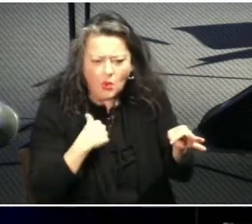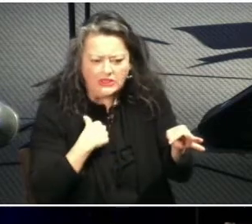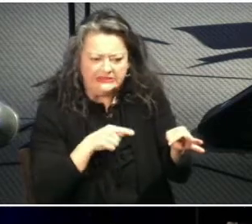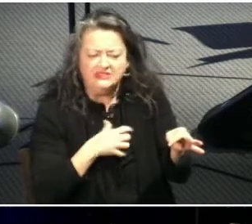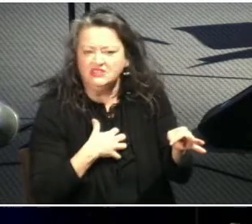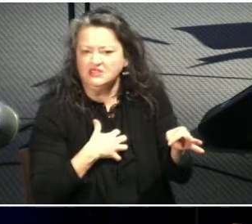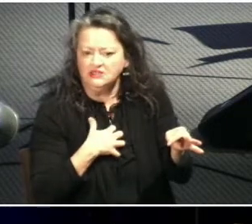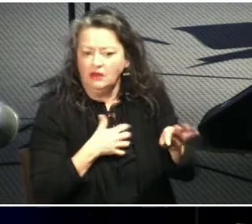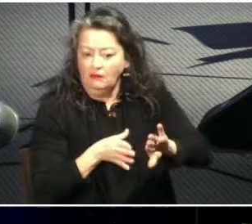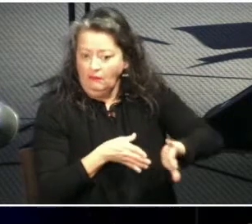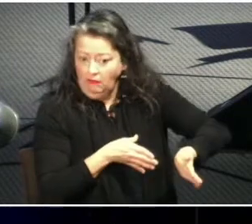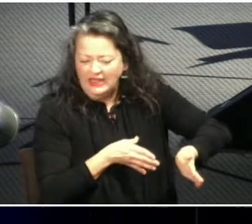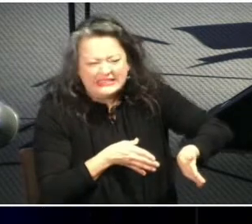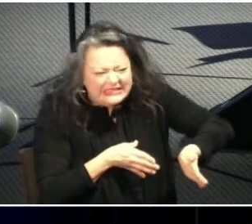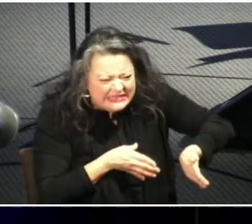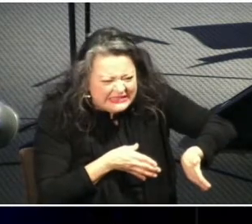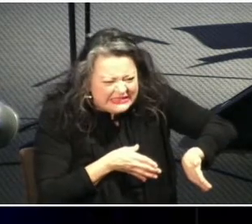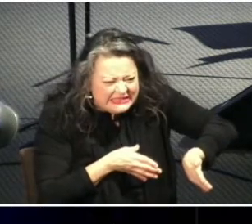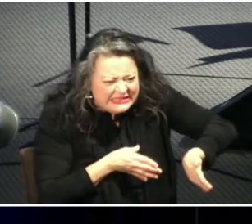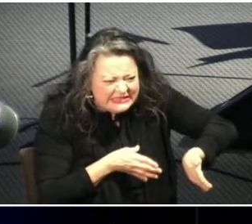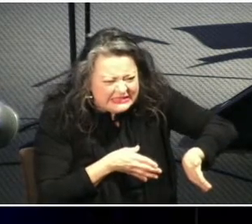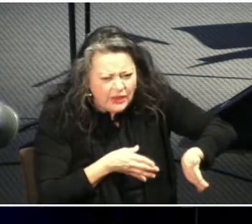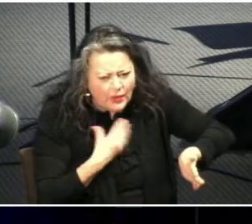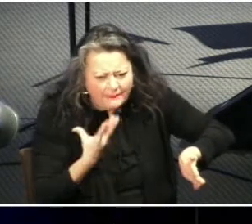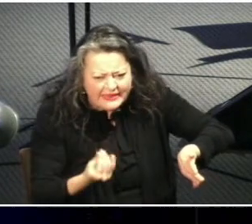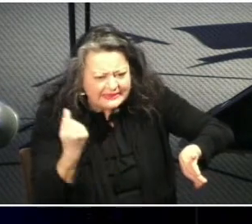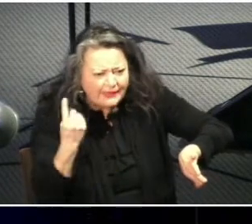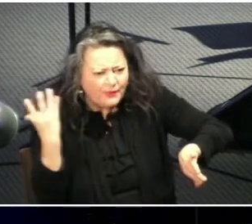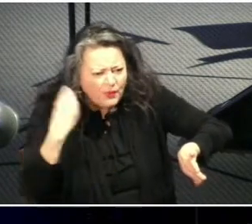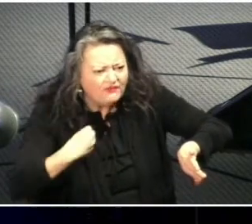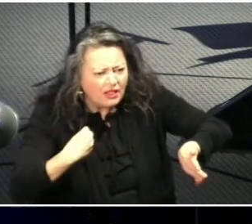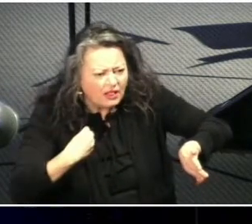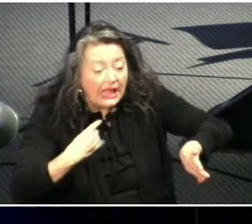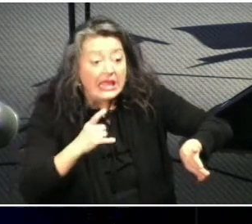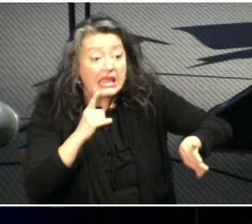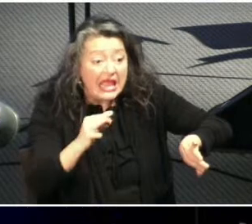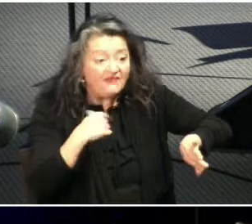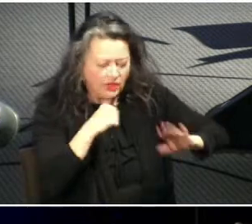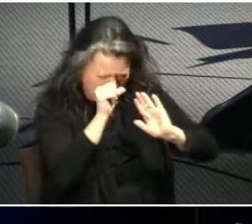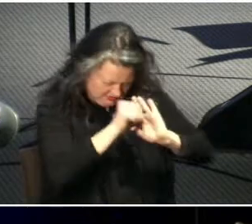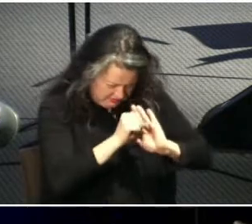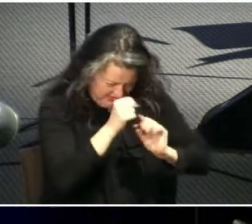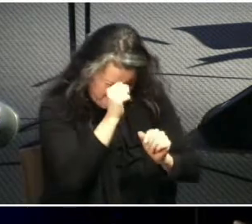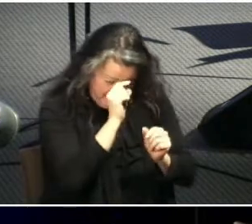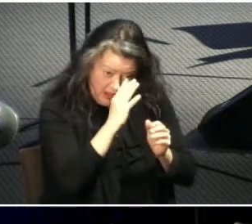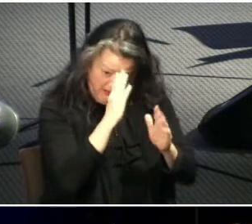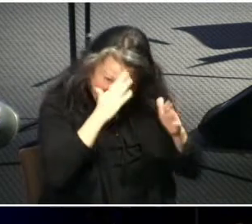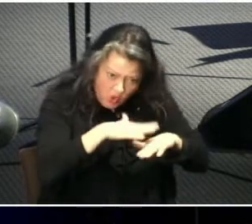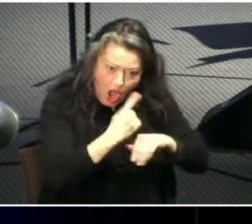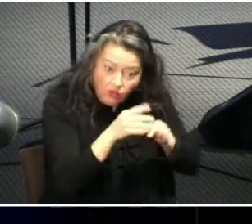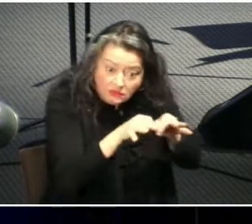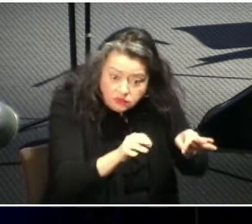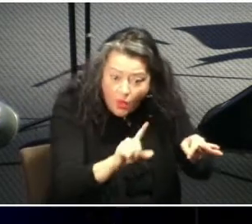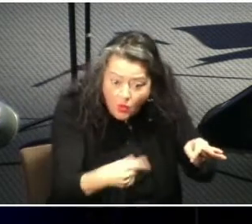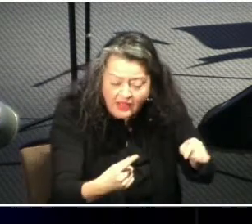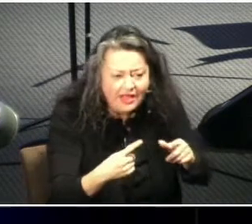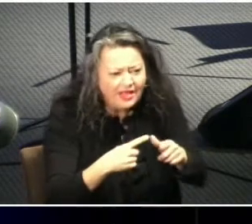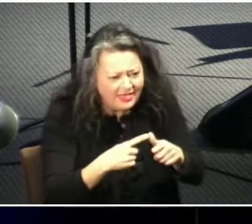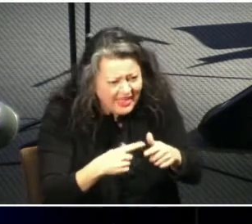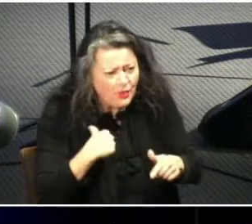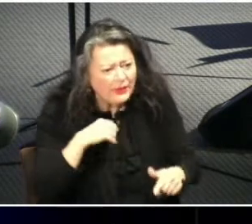only think about that verse and and just miss the rest of it miss the renewed life that we're supposed to live